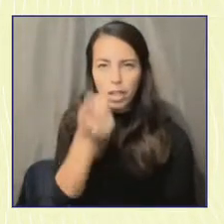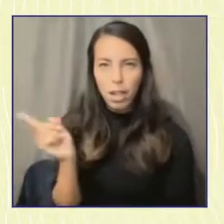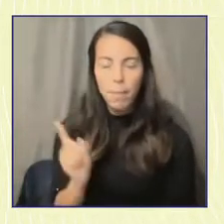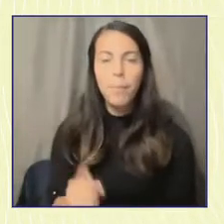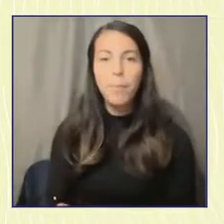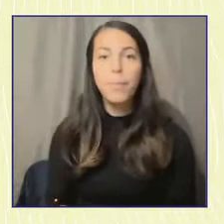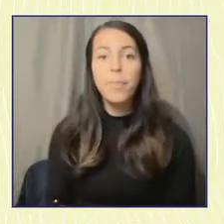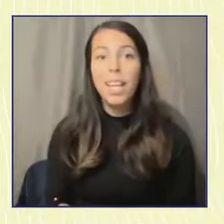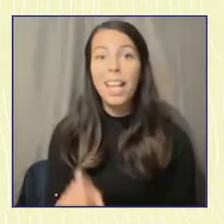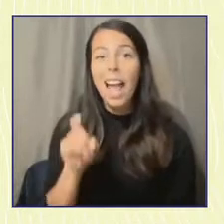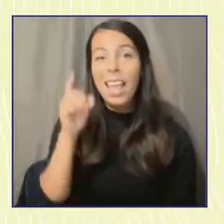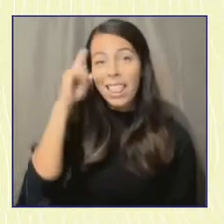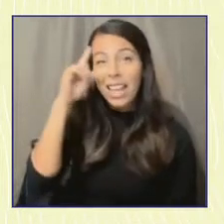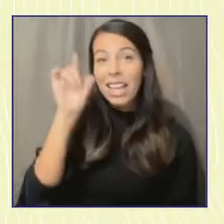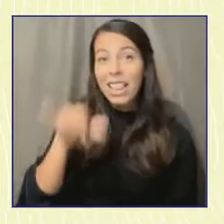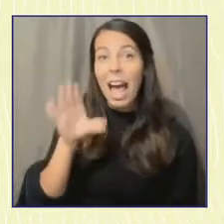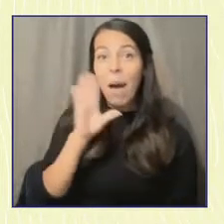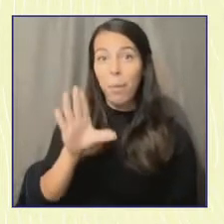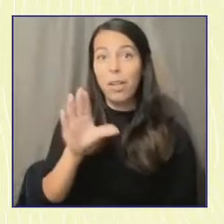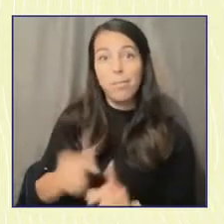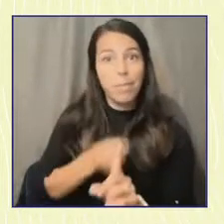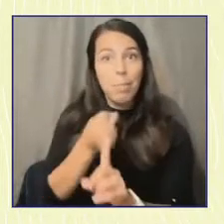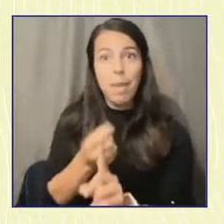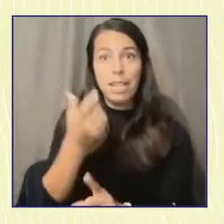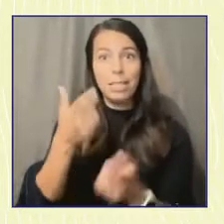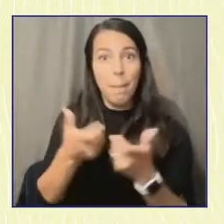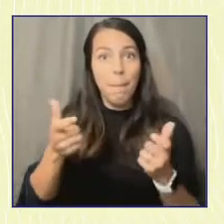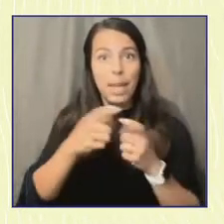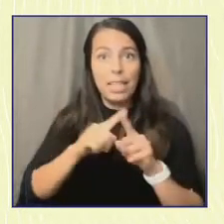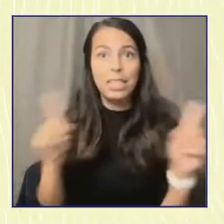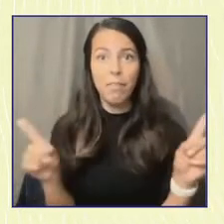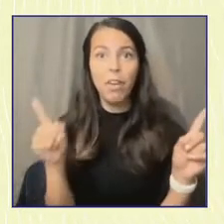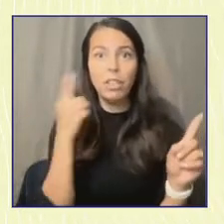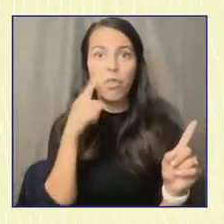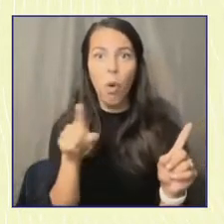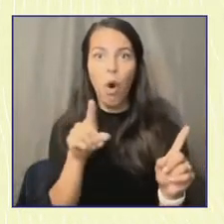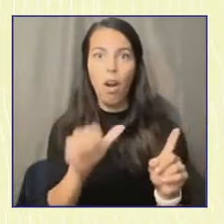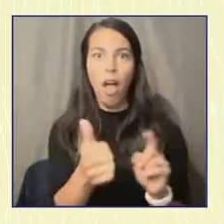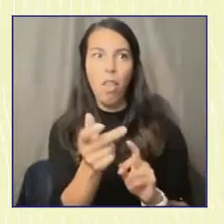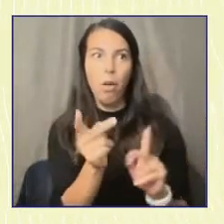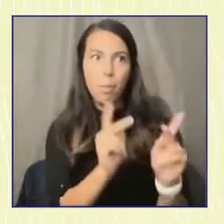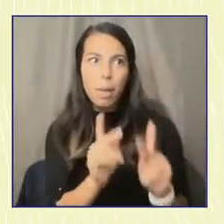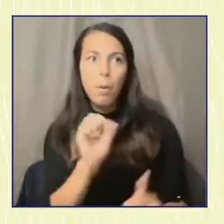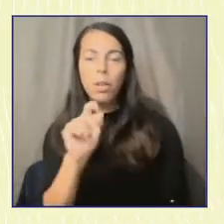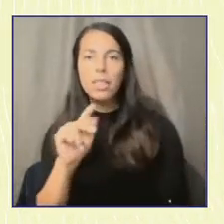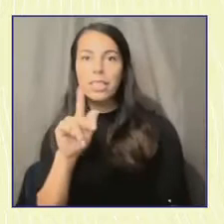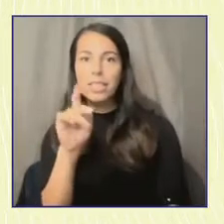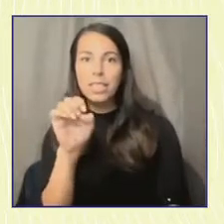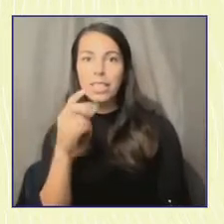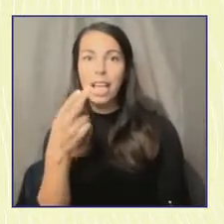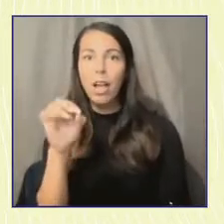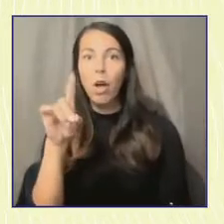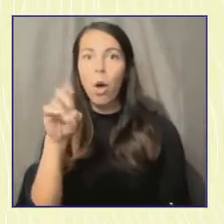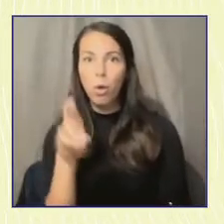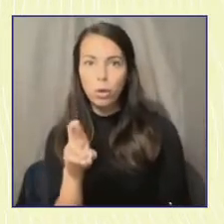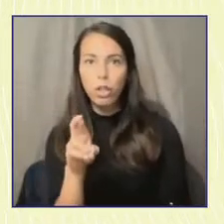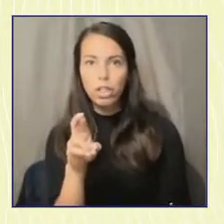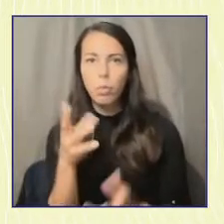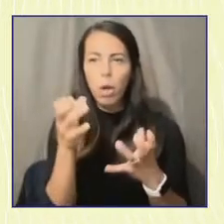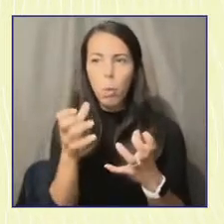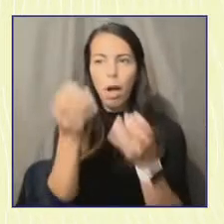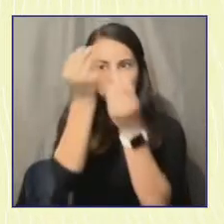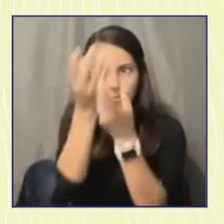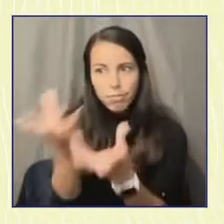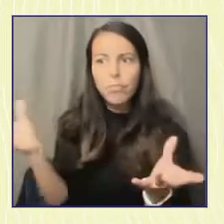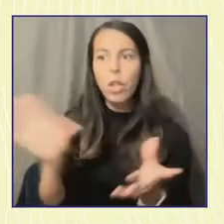stakeholders and organizations, it's really important to make sure that young people know that their voice matters, whether that means